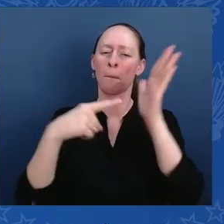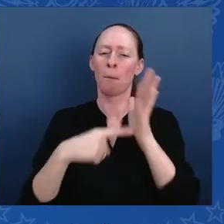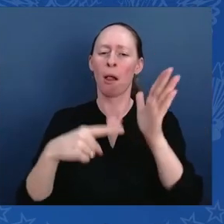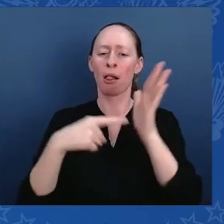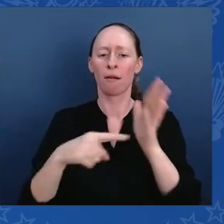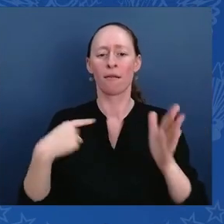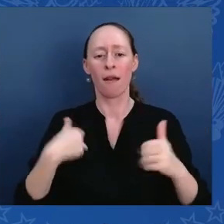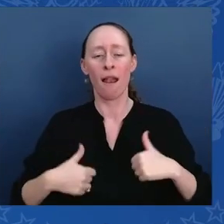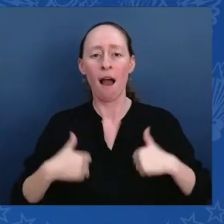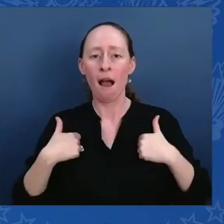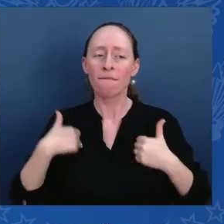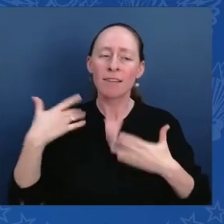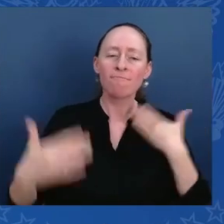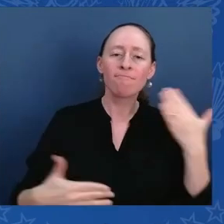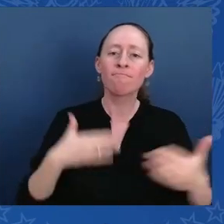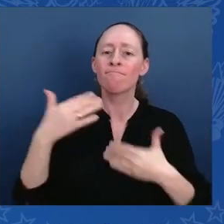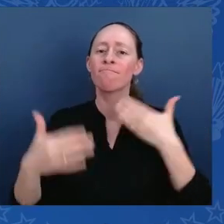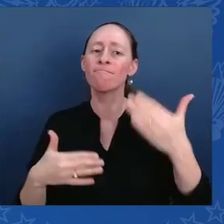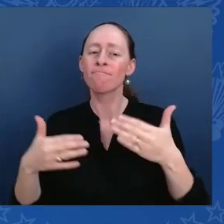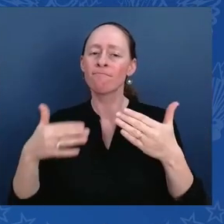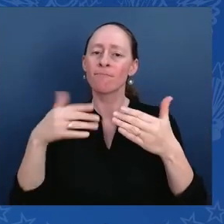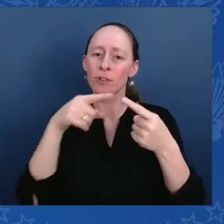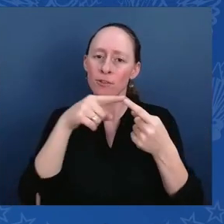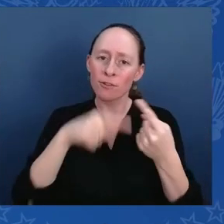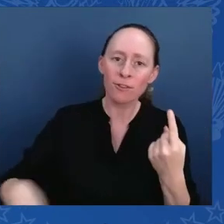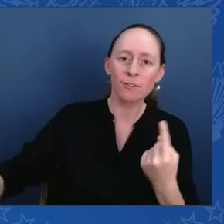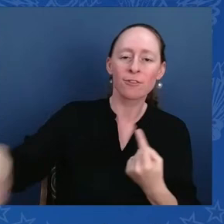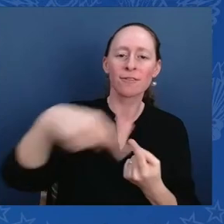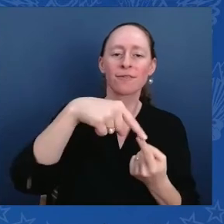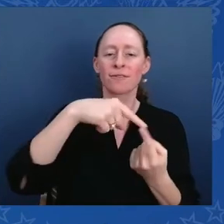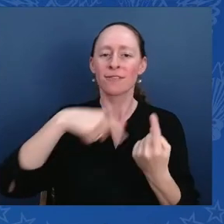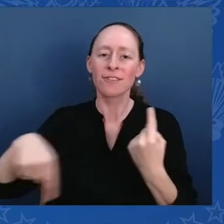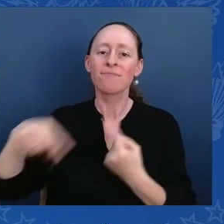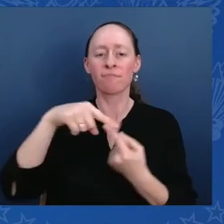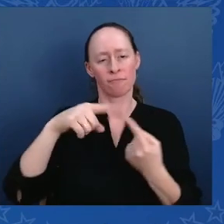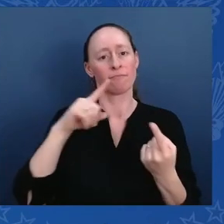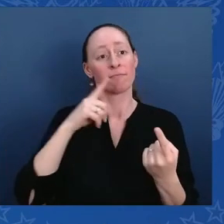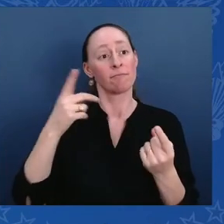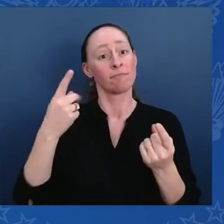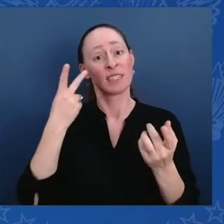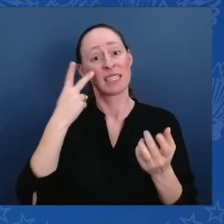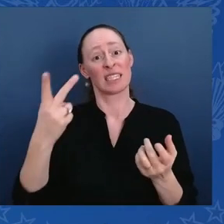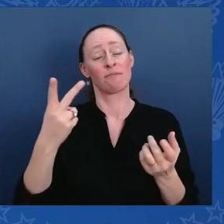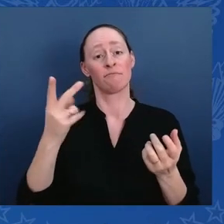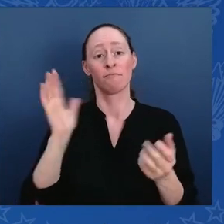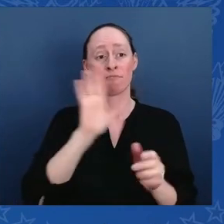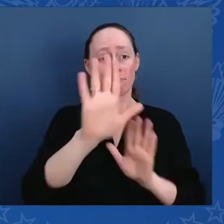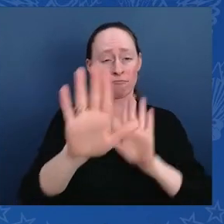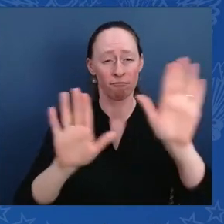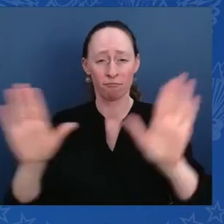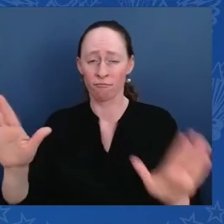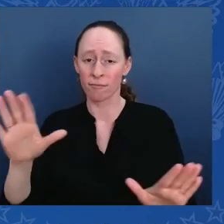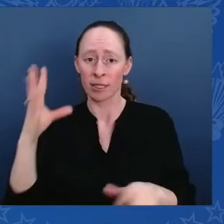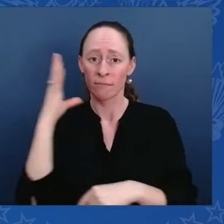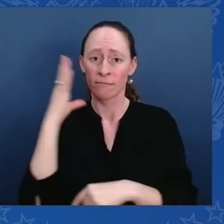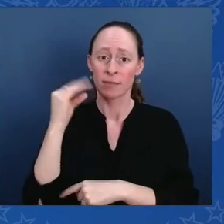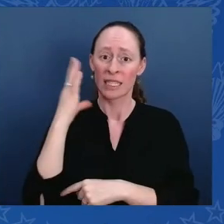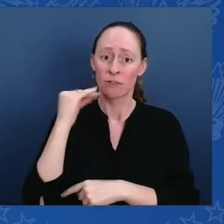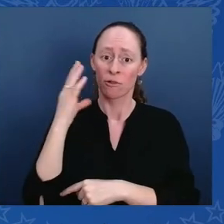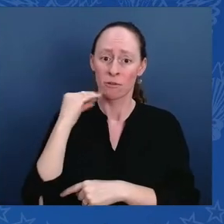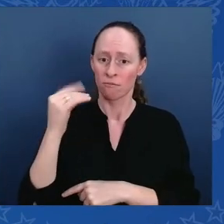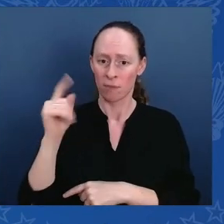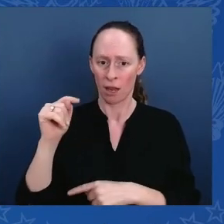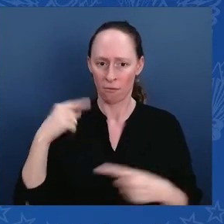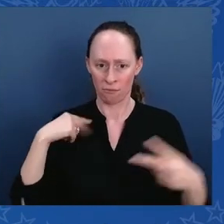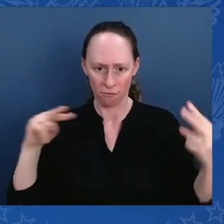vastness of our individual experiences. How within this circle of motion that encompasses us, there is